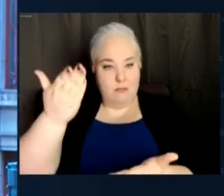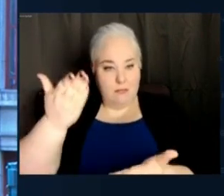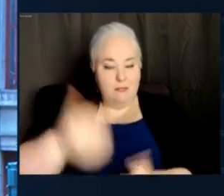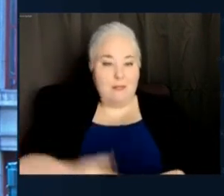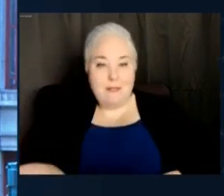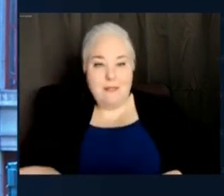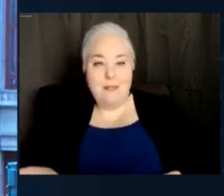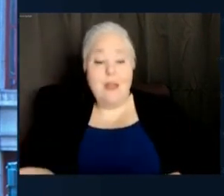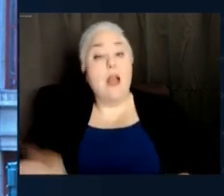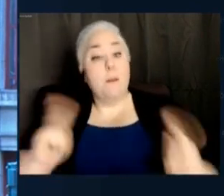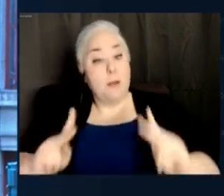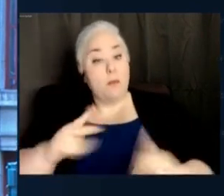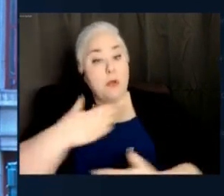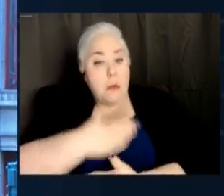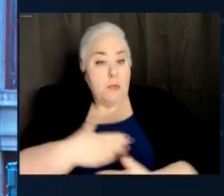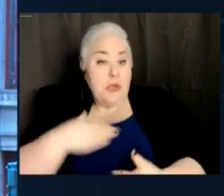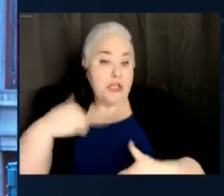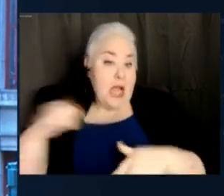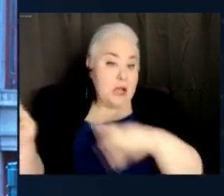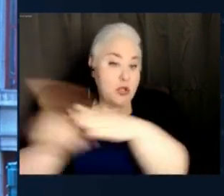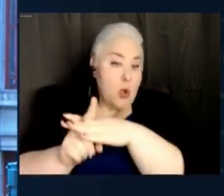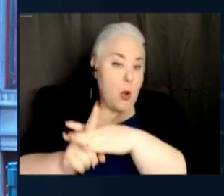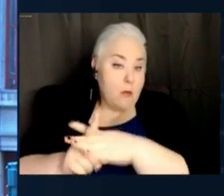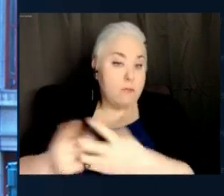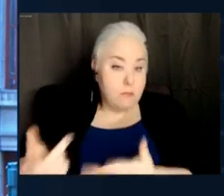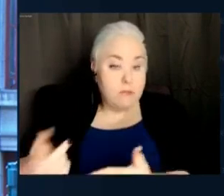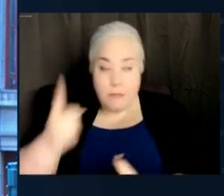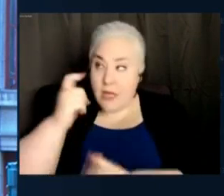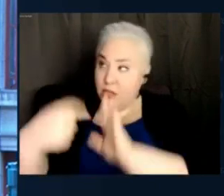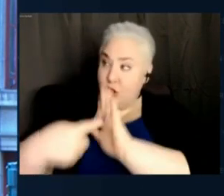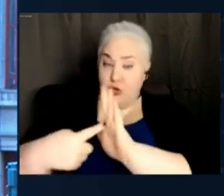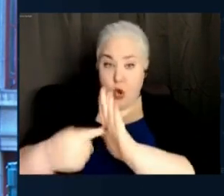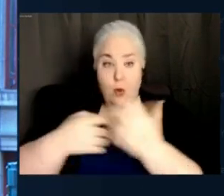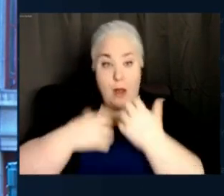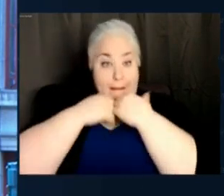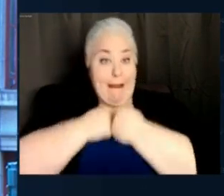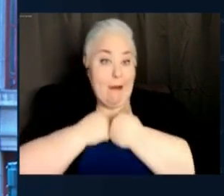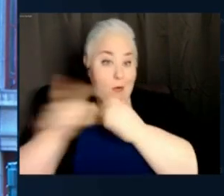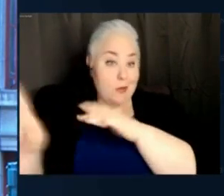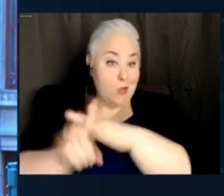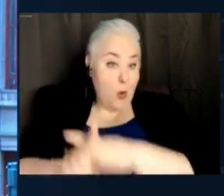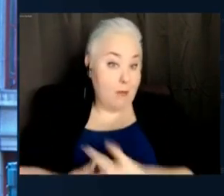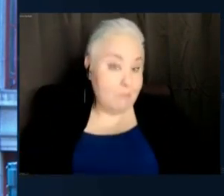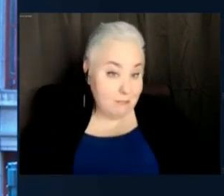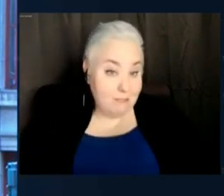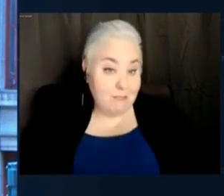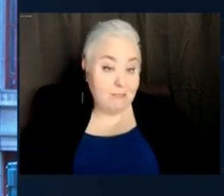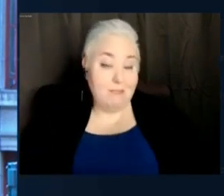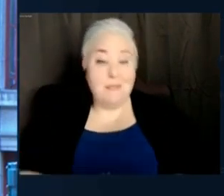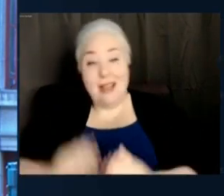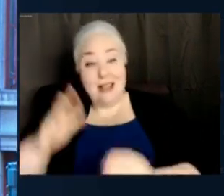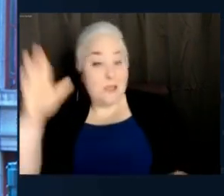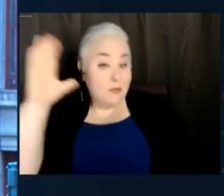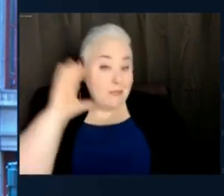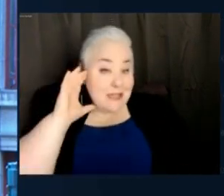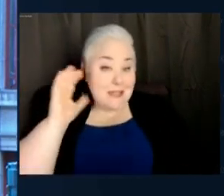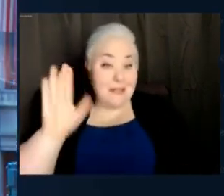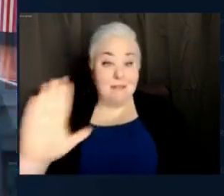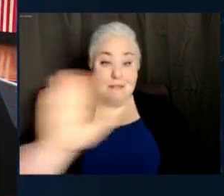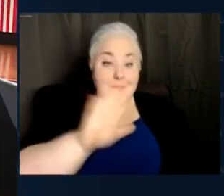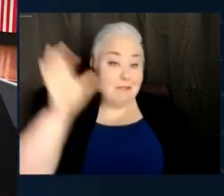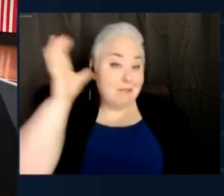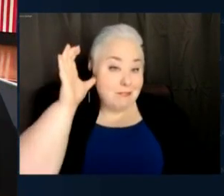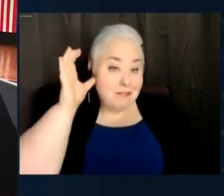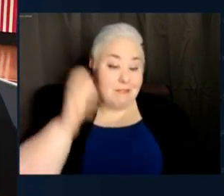that I showed up, because it demonstrated that I actually cared enough to show up and listen. But that's only half the battle.